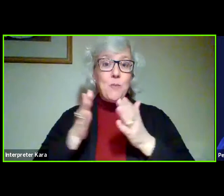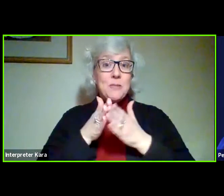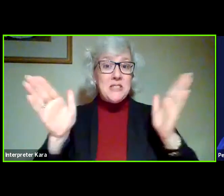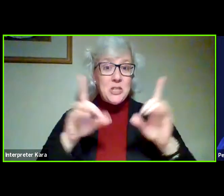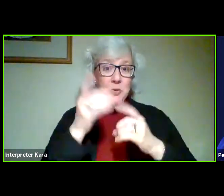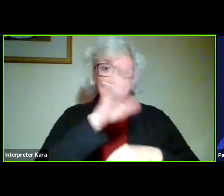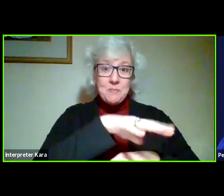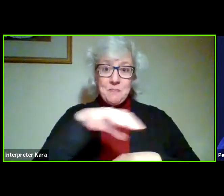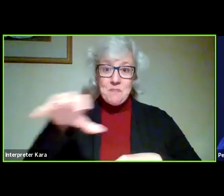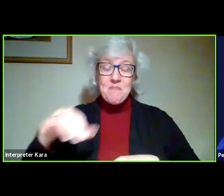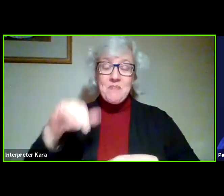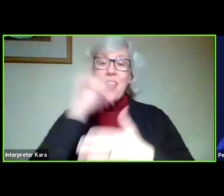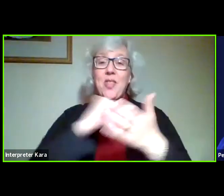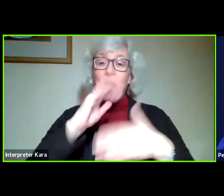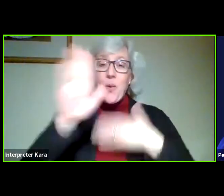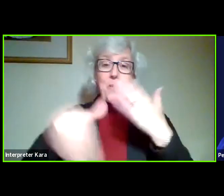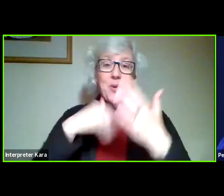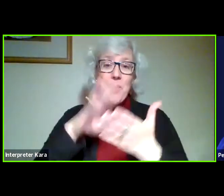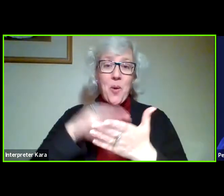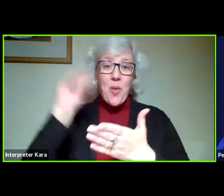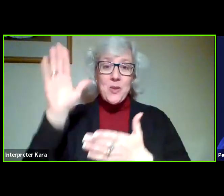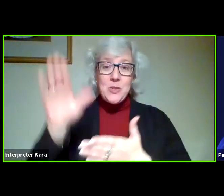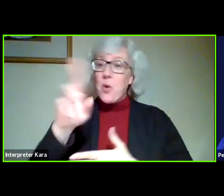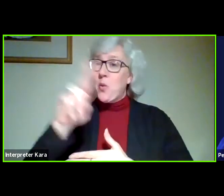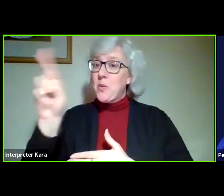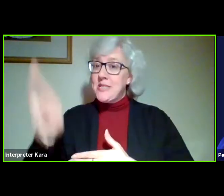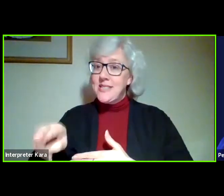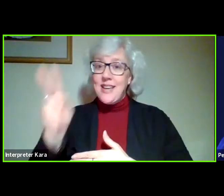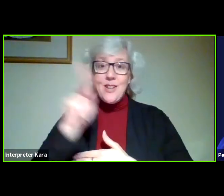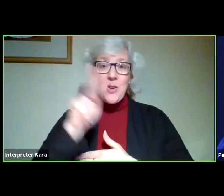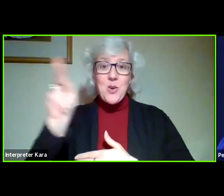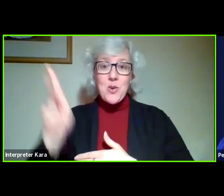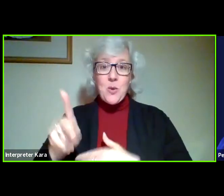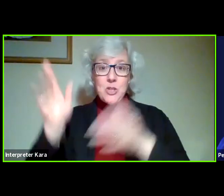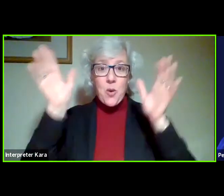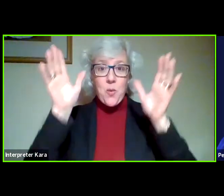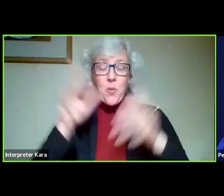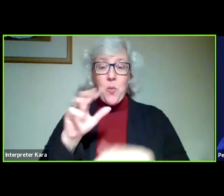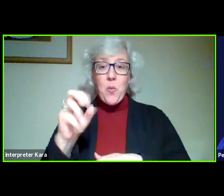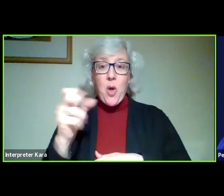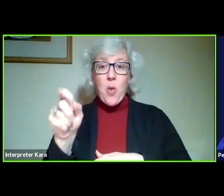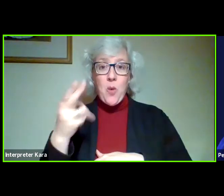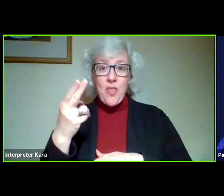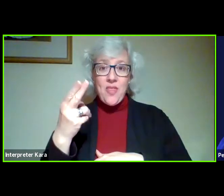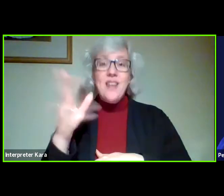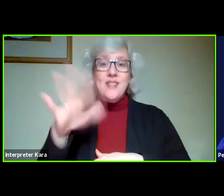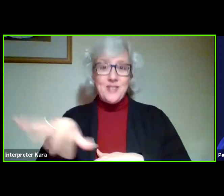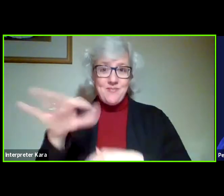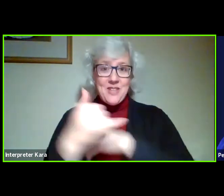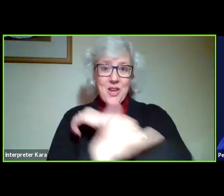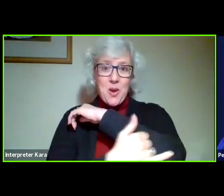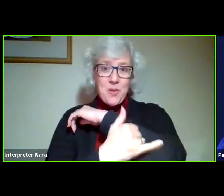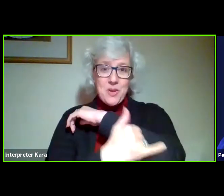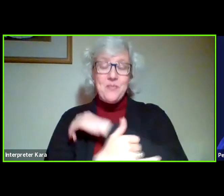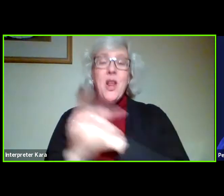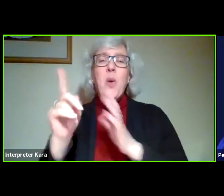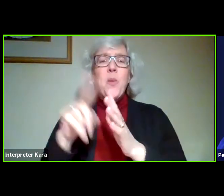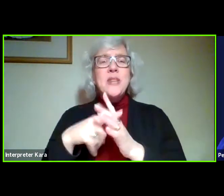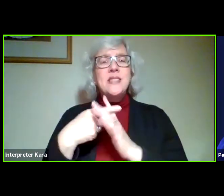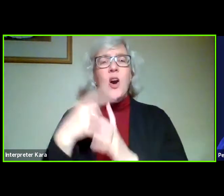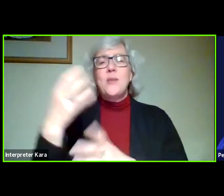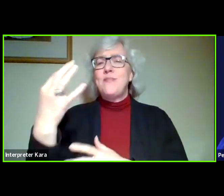artwork of all the students in Racine, Kenosha, and Walworth County. It's a show that we kind of started in